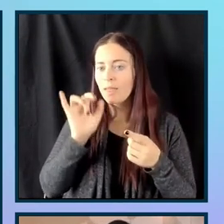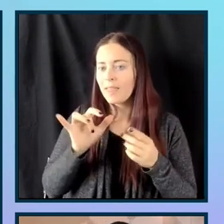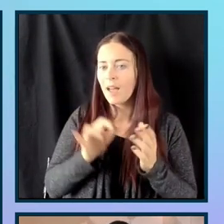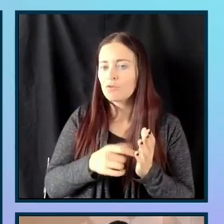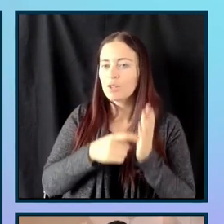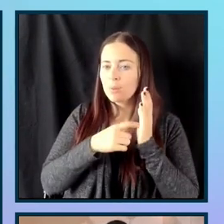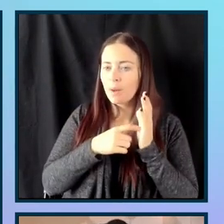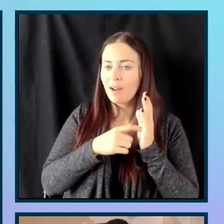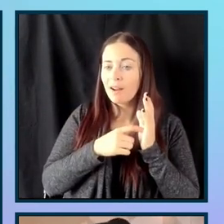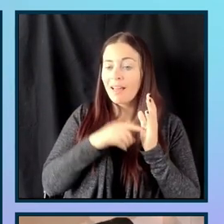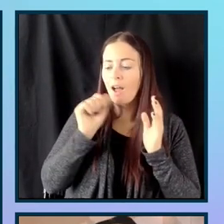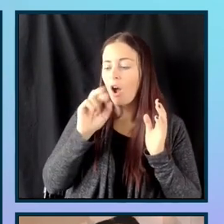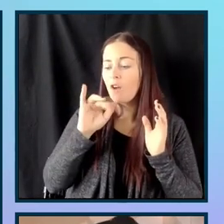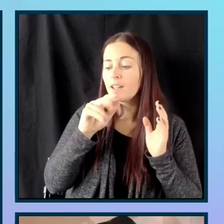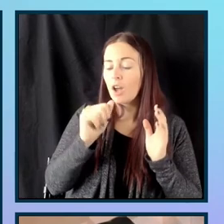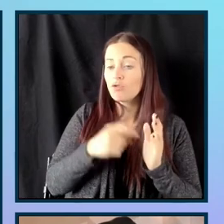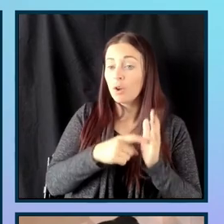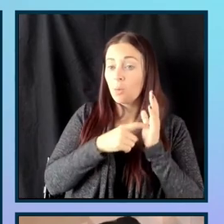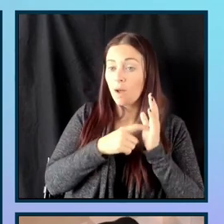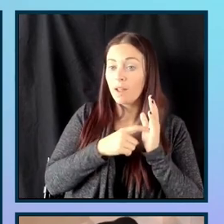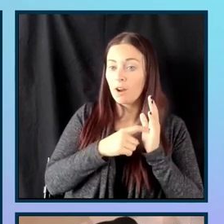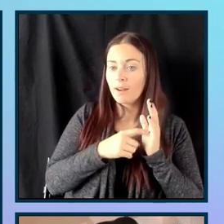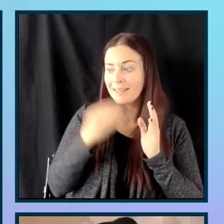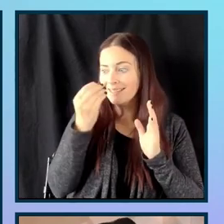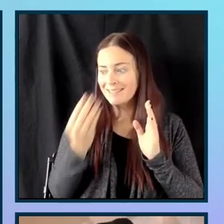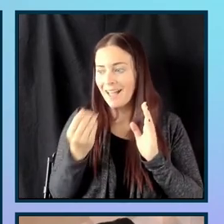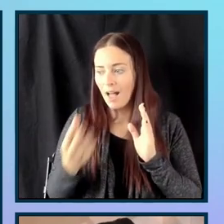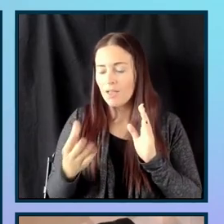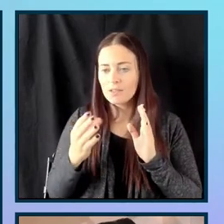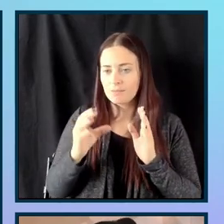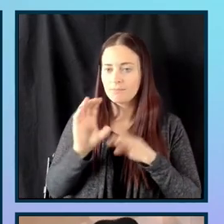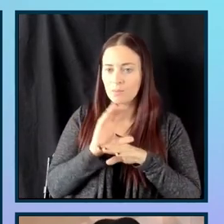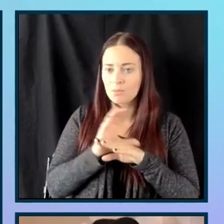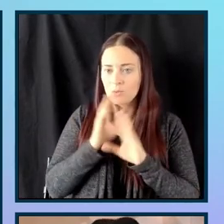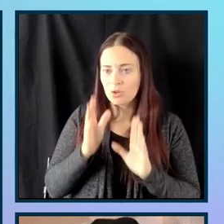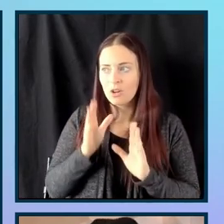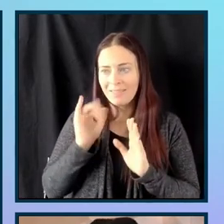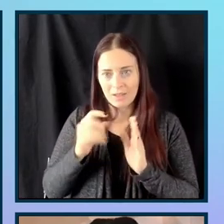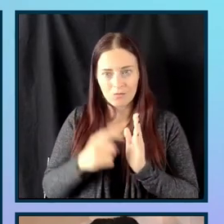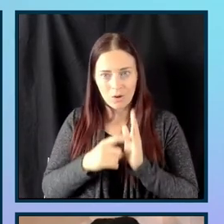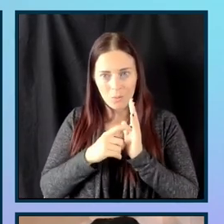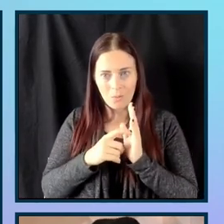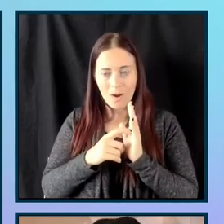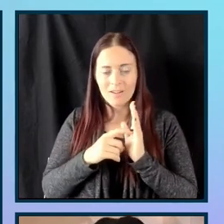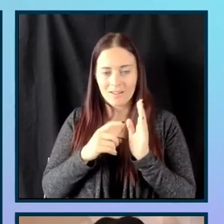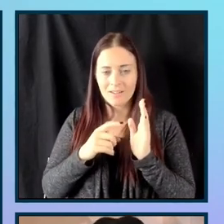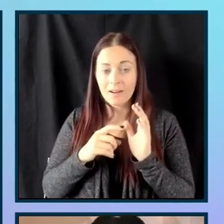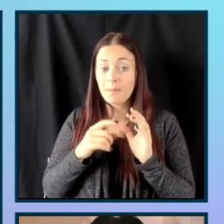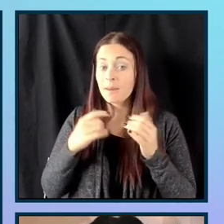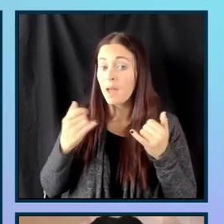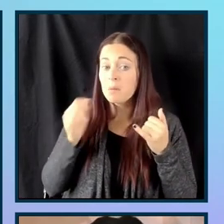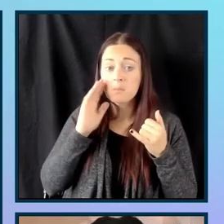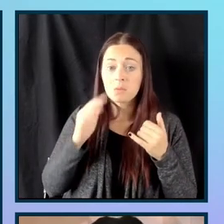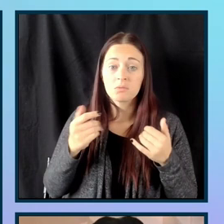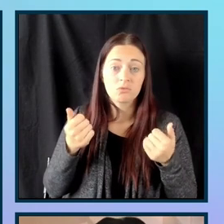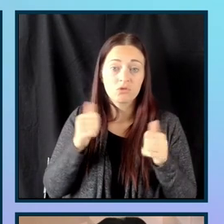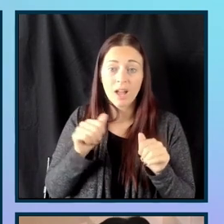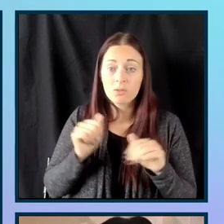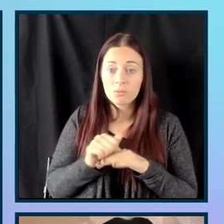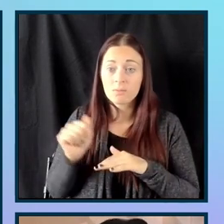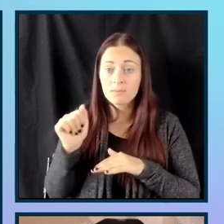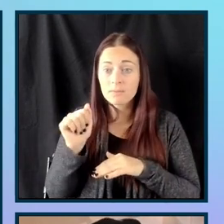screen reader and assistive technologies can still pick up that it is a required field. However, I'm going to try to submit this form and see what happens. just going to hit enter.